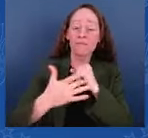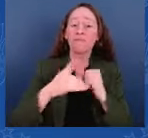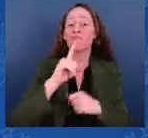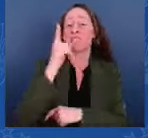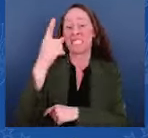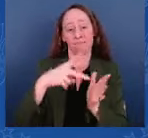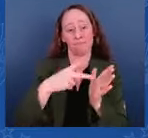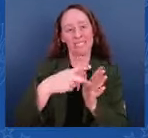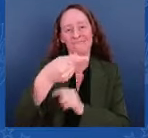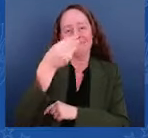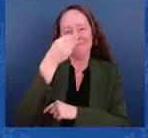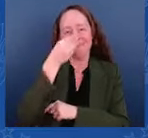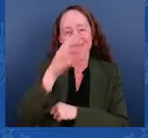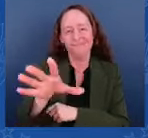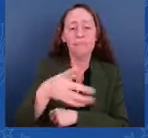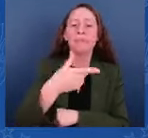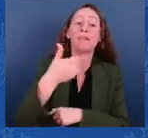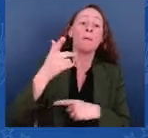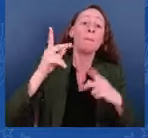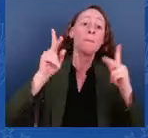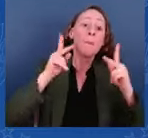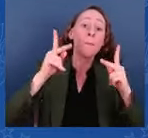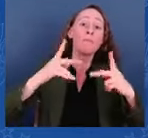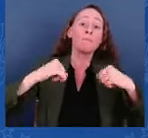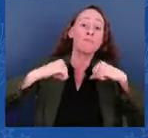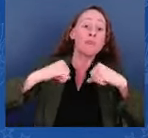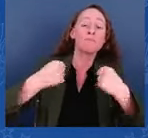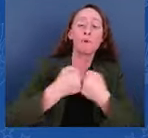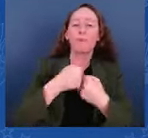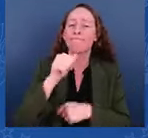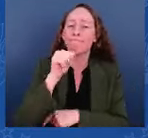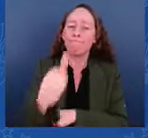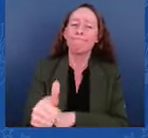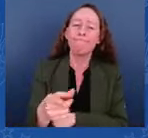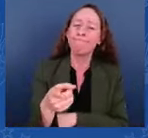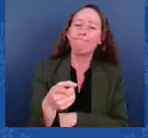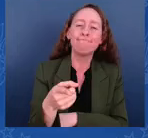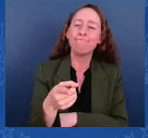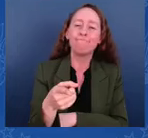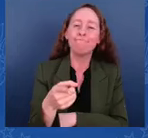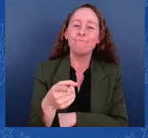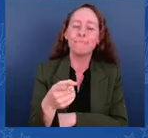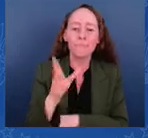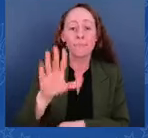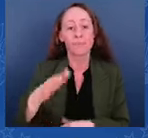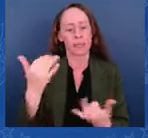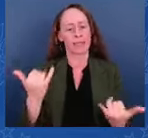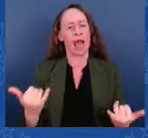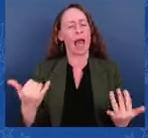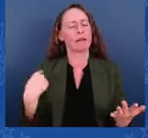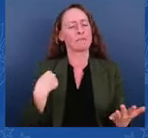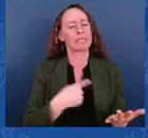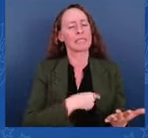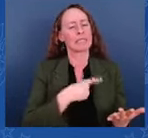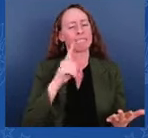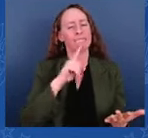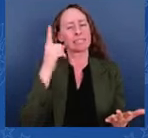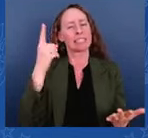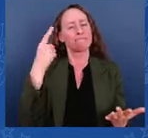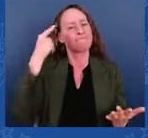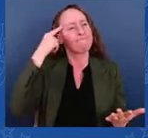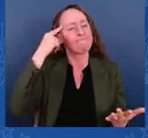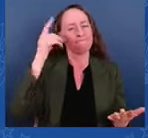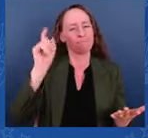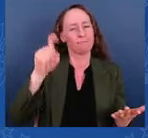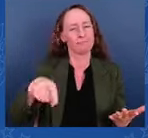as that. I believe that immigration has always been a lifeblood of America. We're constantly renewed by an infusion of